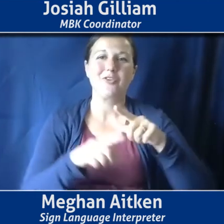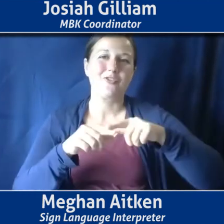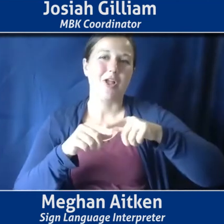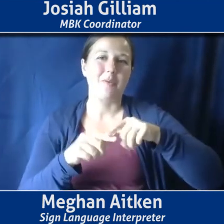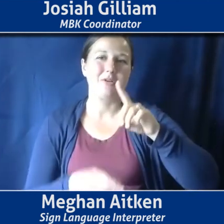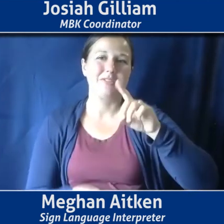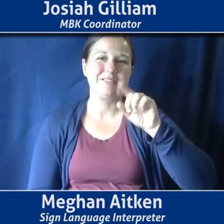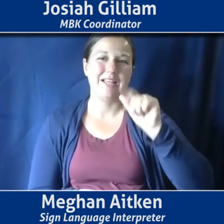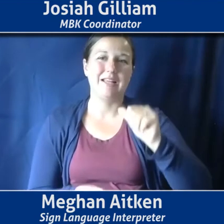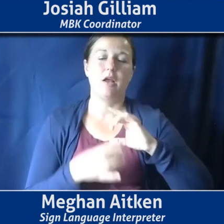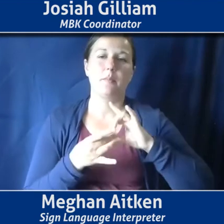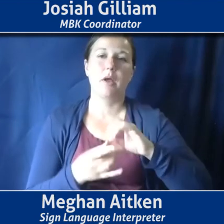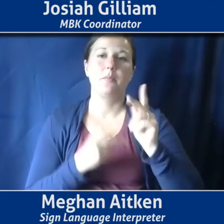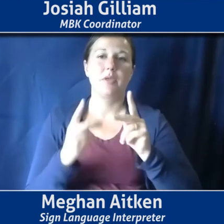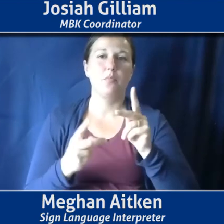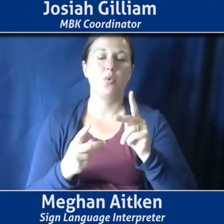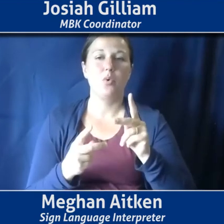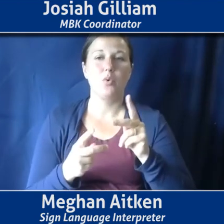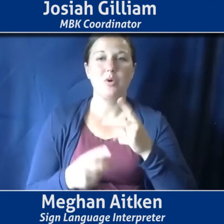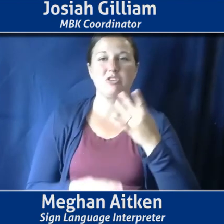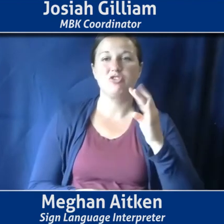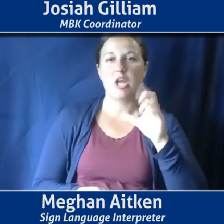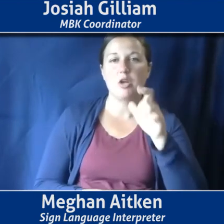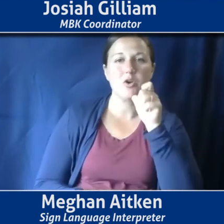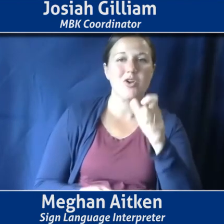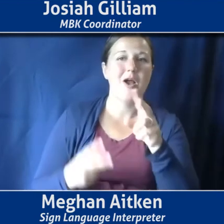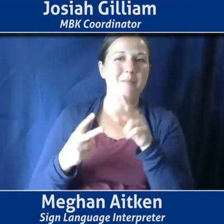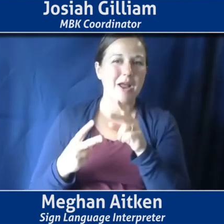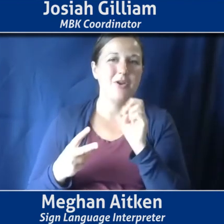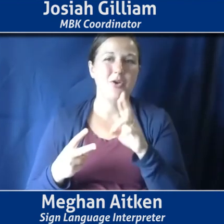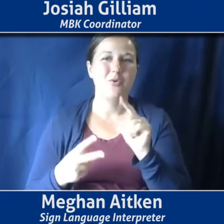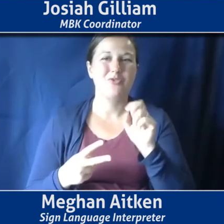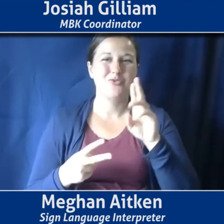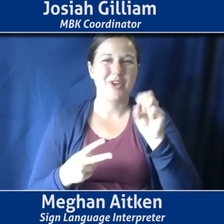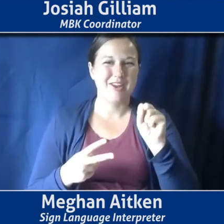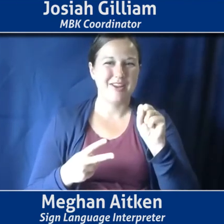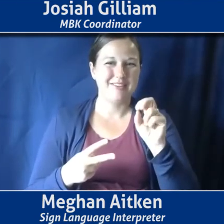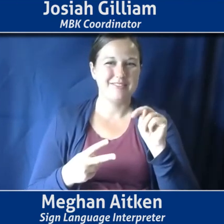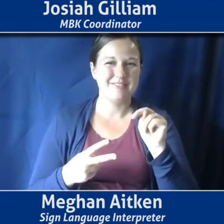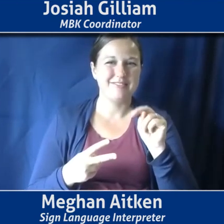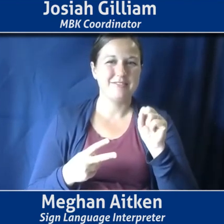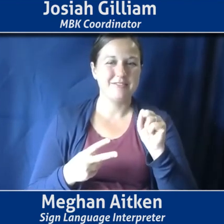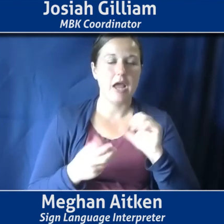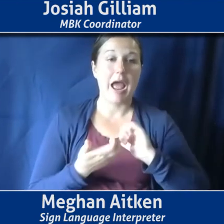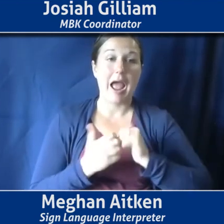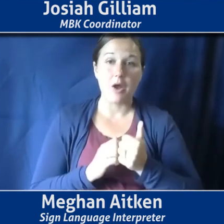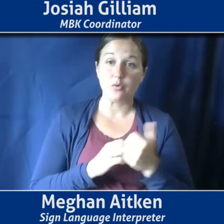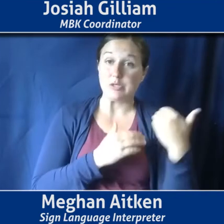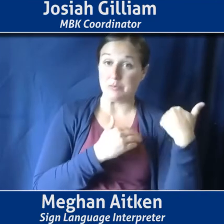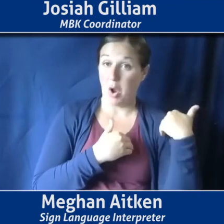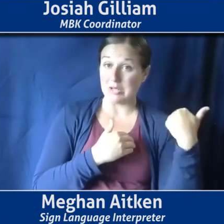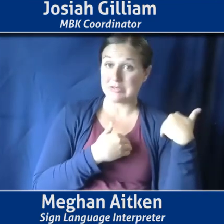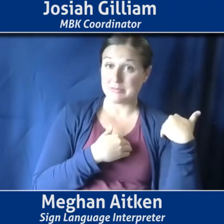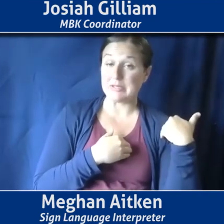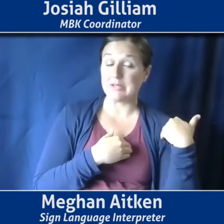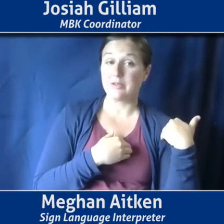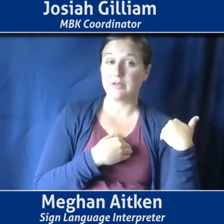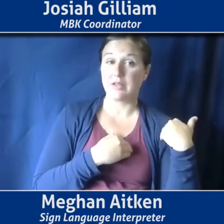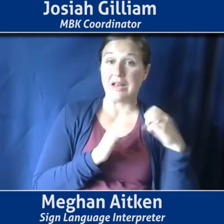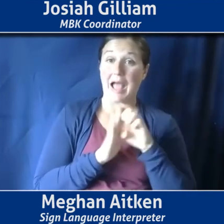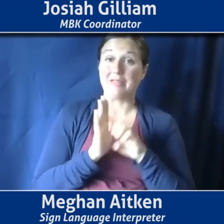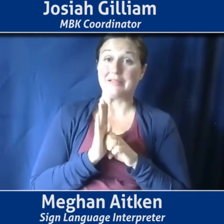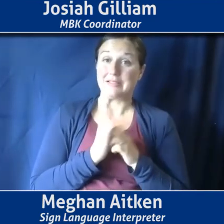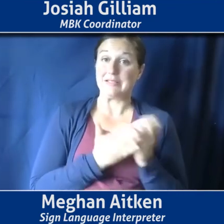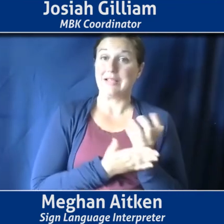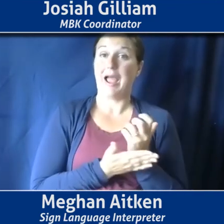so that's something we're also thinking very hard about, how to responsibly and ethically gather data, um, for groups who